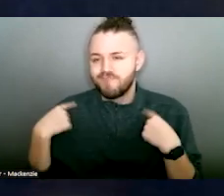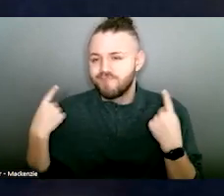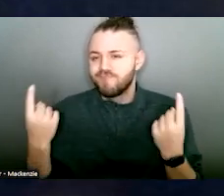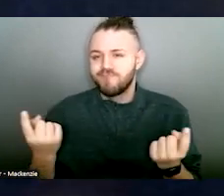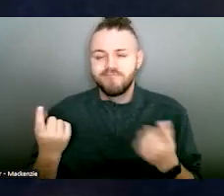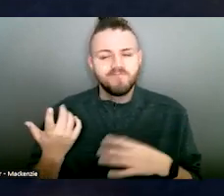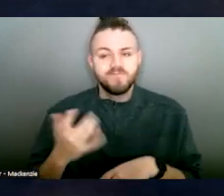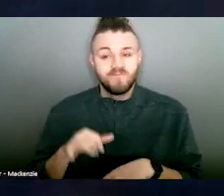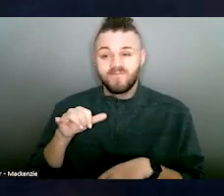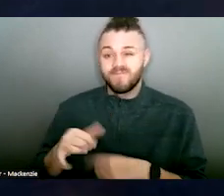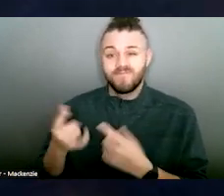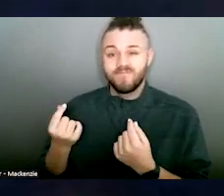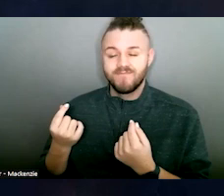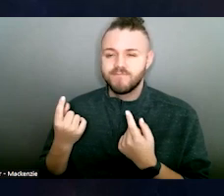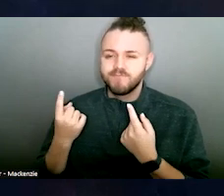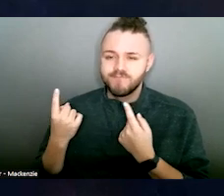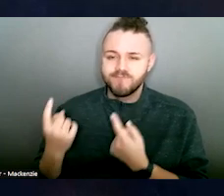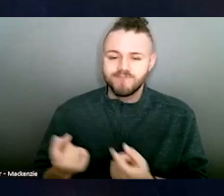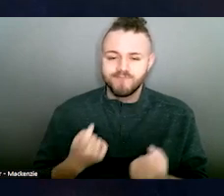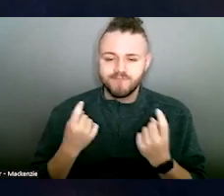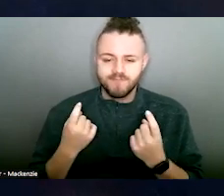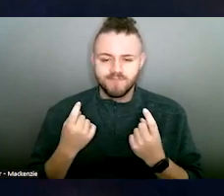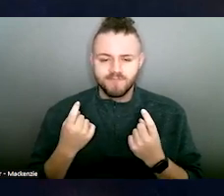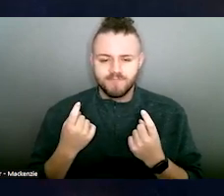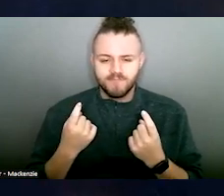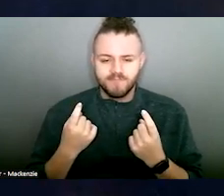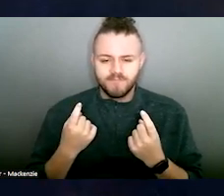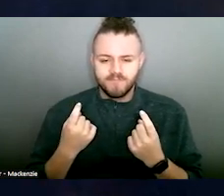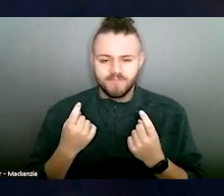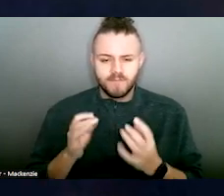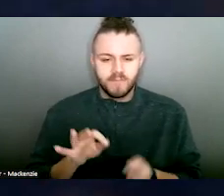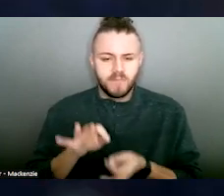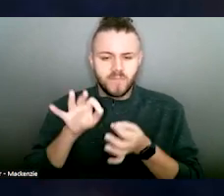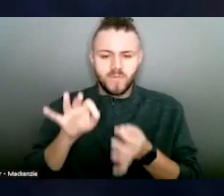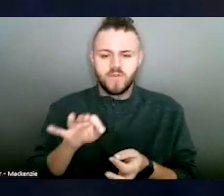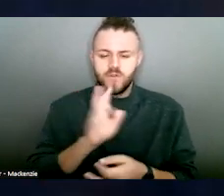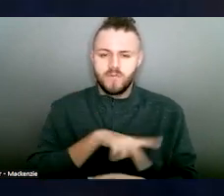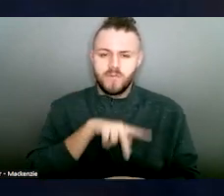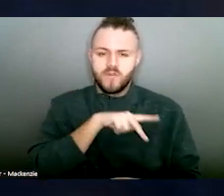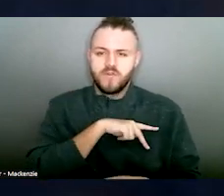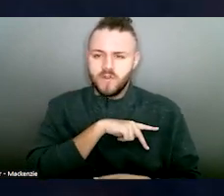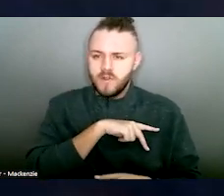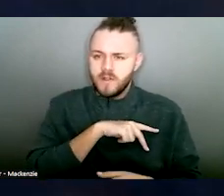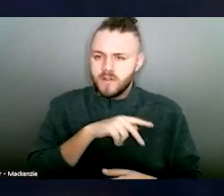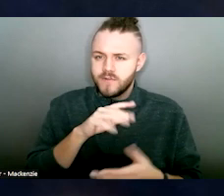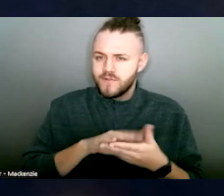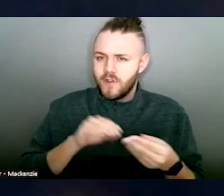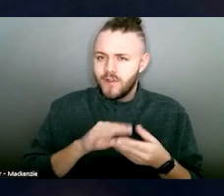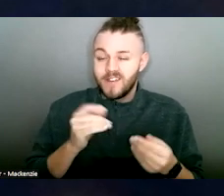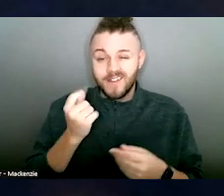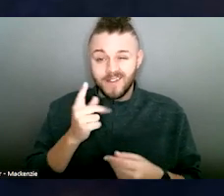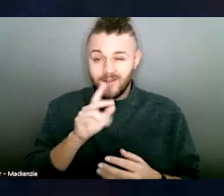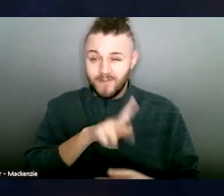you know, personal stories. Those personal stories are so impactful for people,